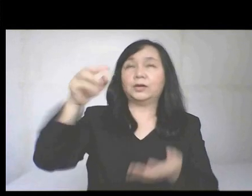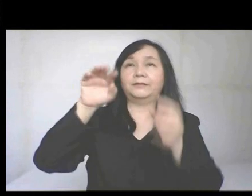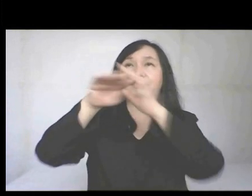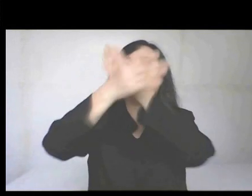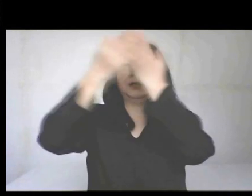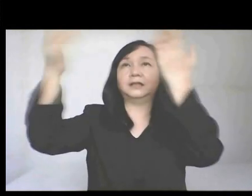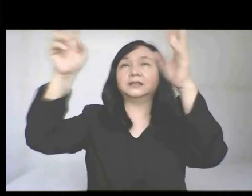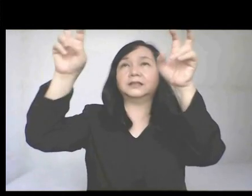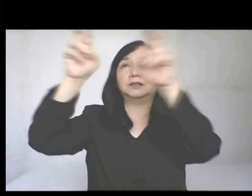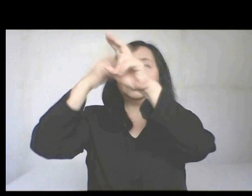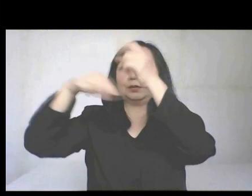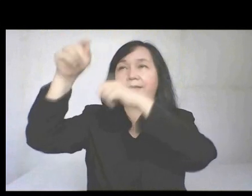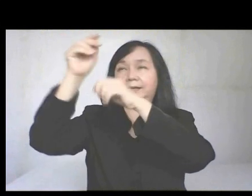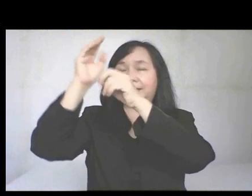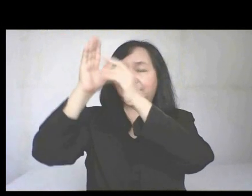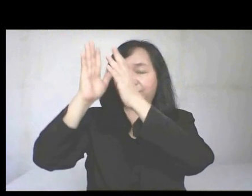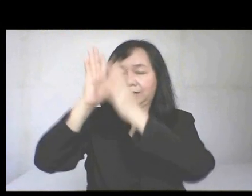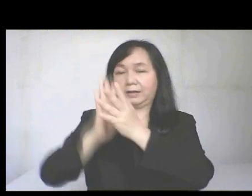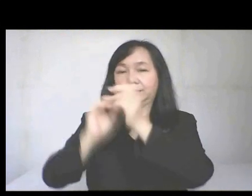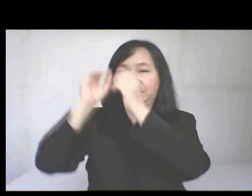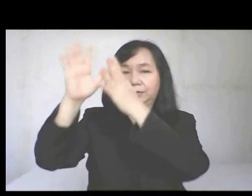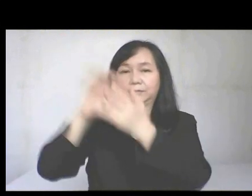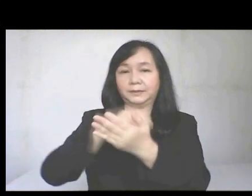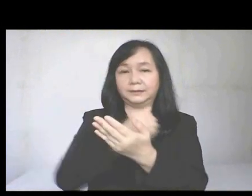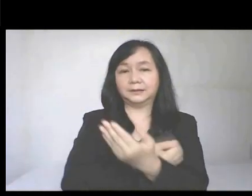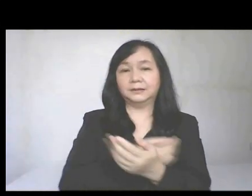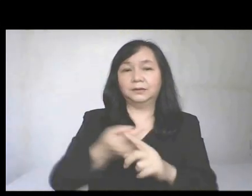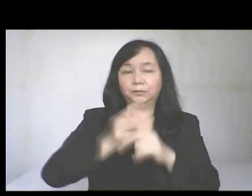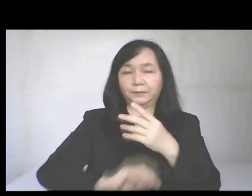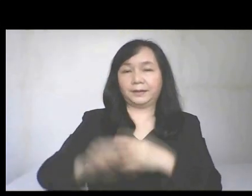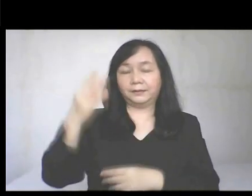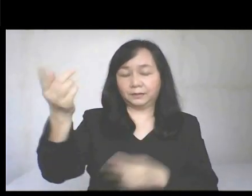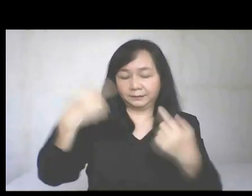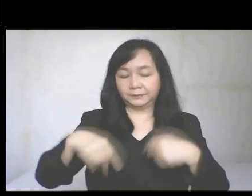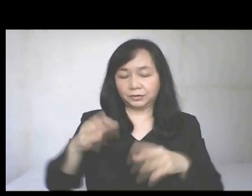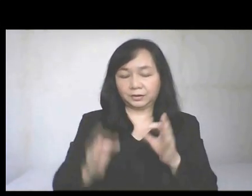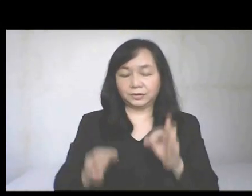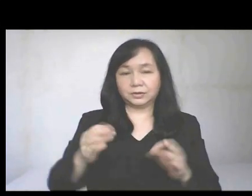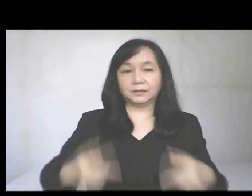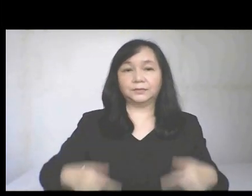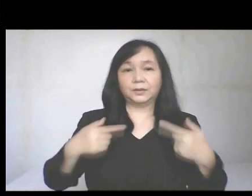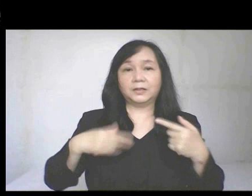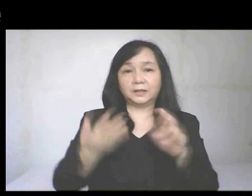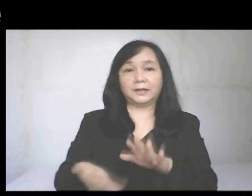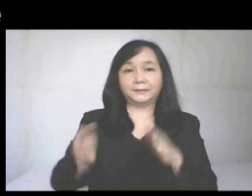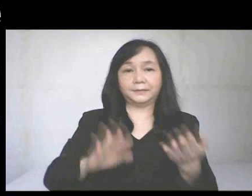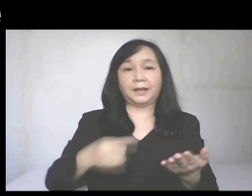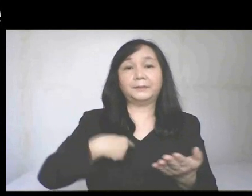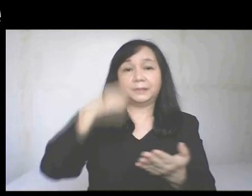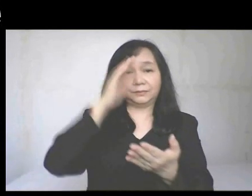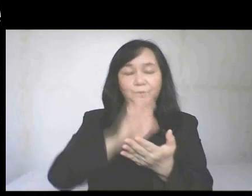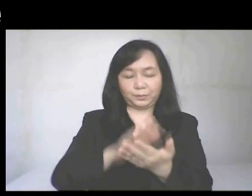ascended into heaven, and is seated at the right hand of God the Father Almighty. From there He will come to judge the living and the